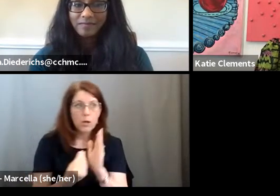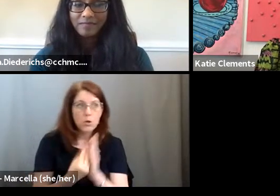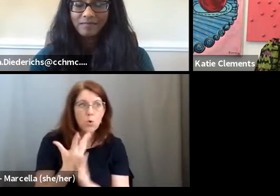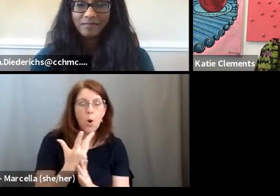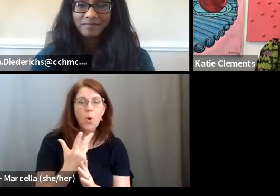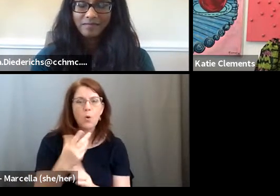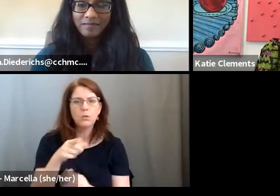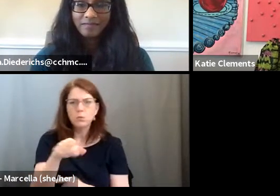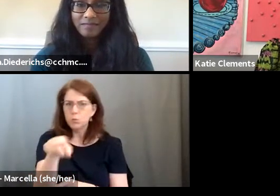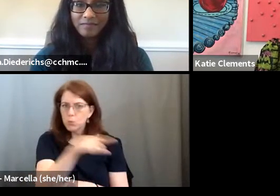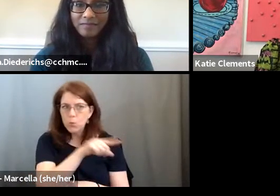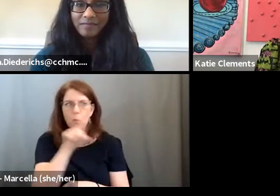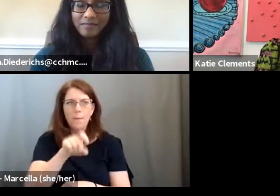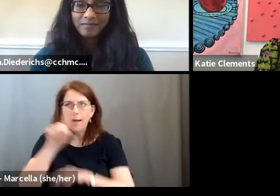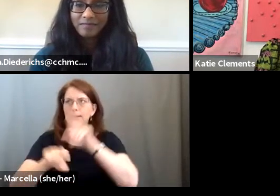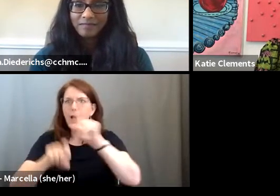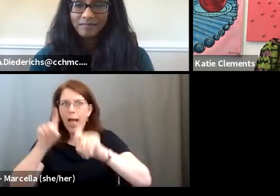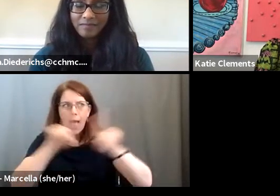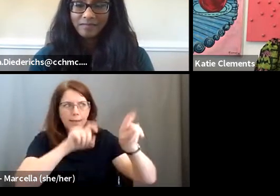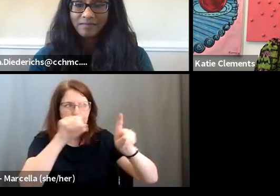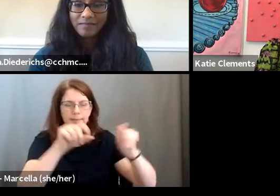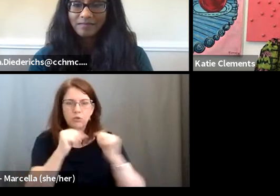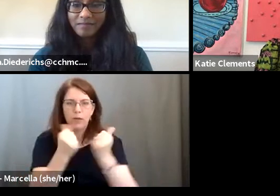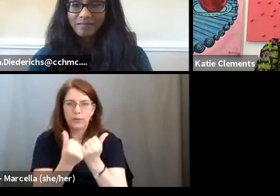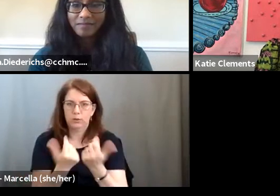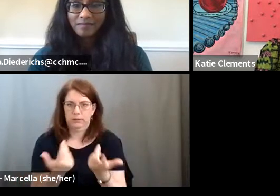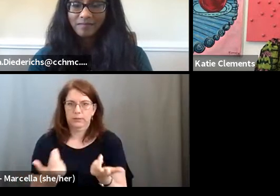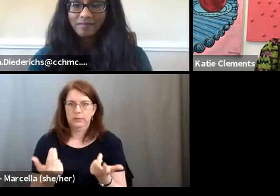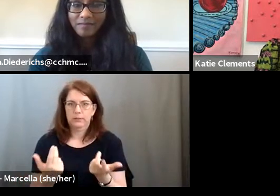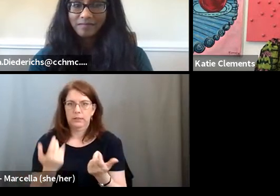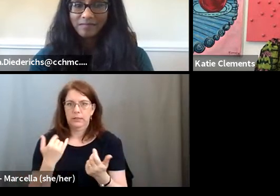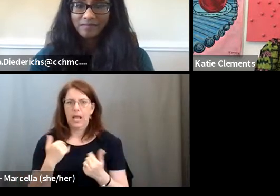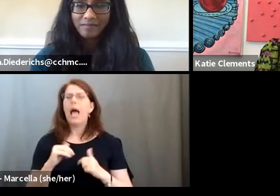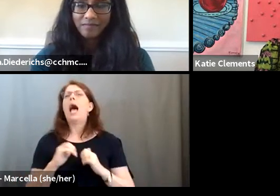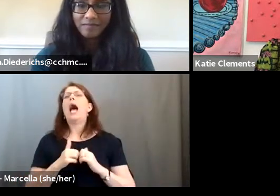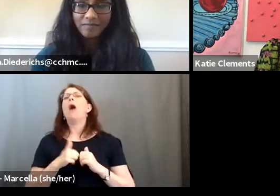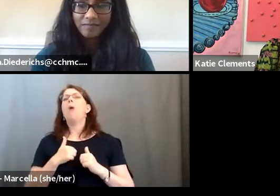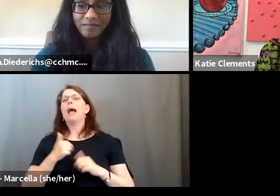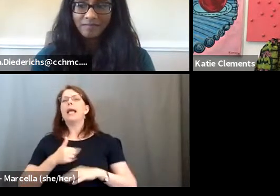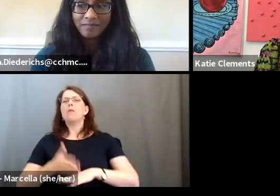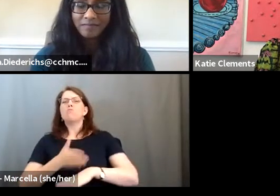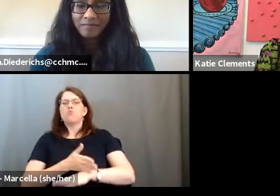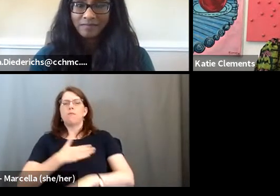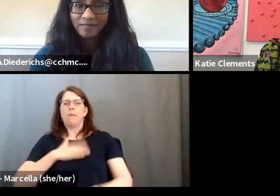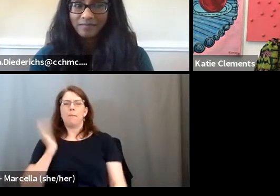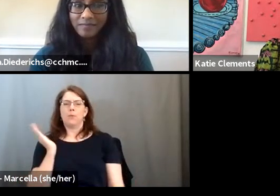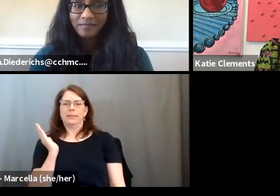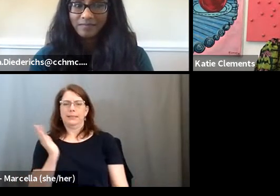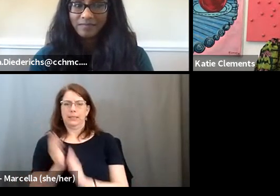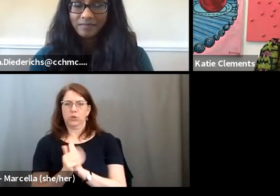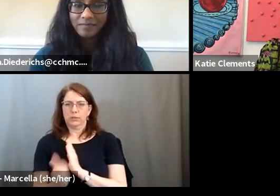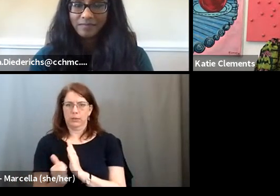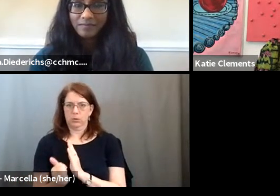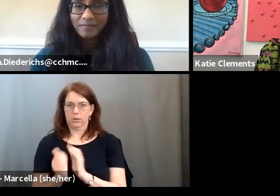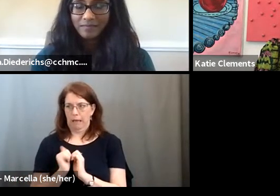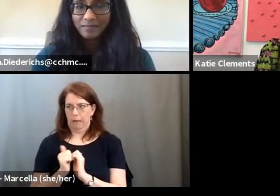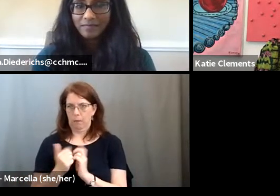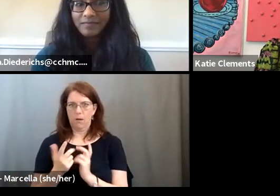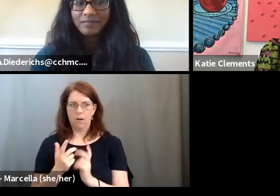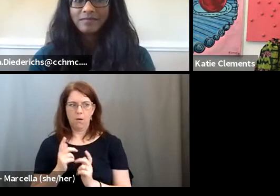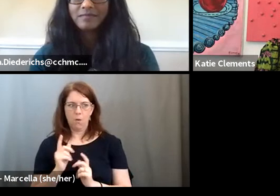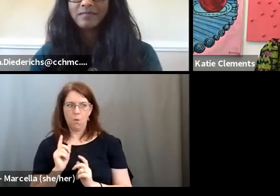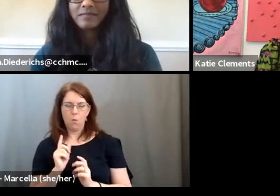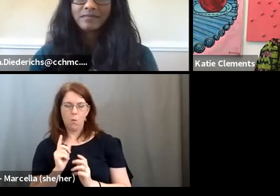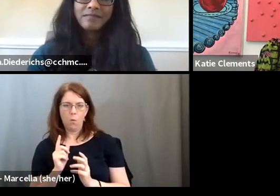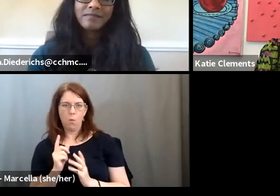people in your agency. If you're working right now, how can I better my presentation skills? Um, what can I do where,